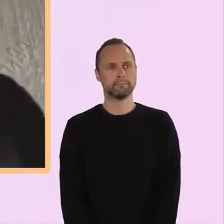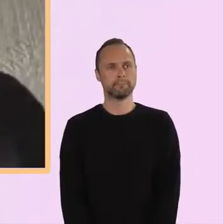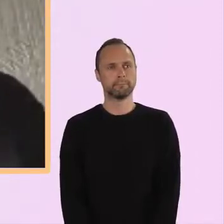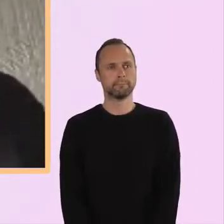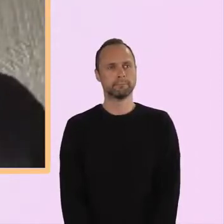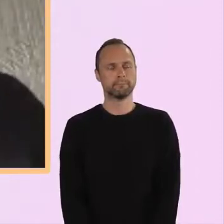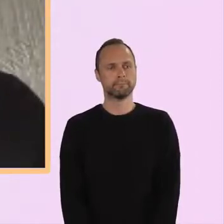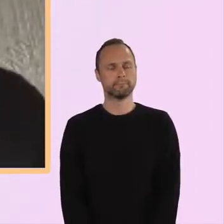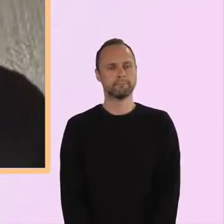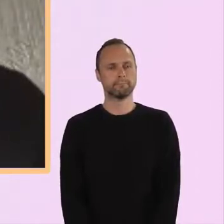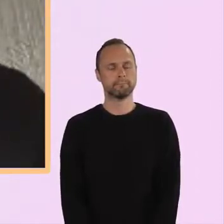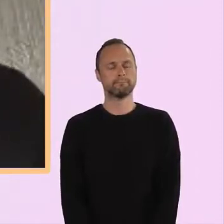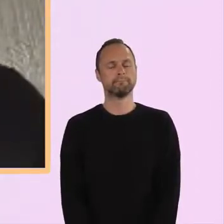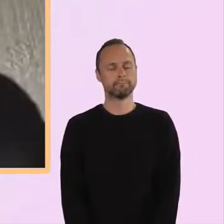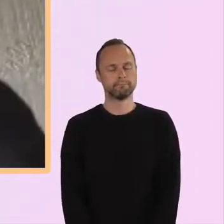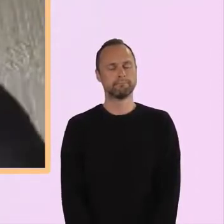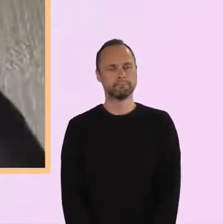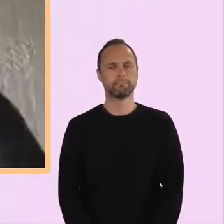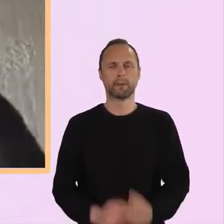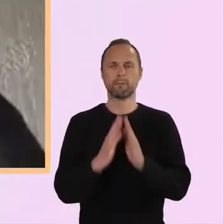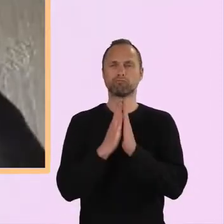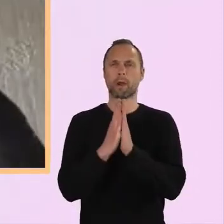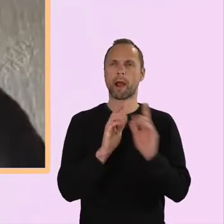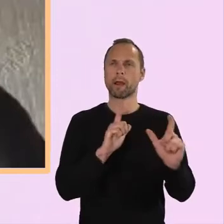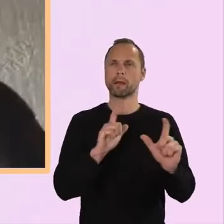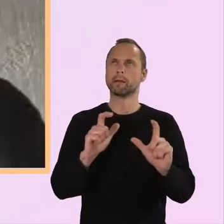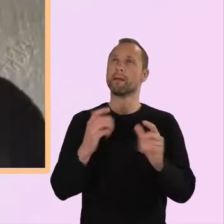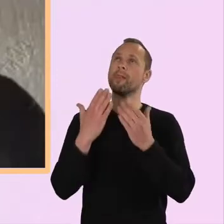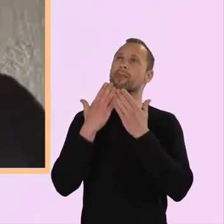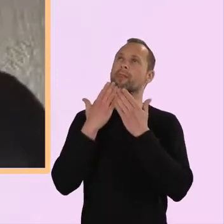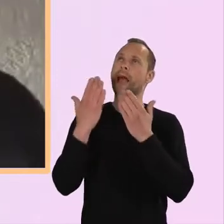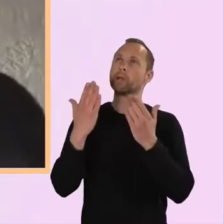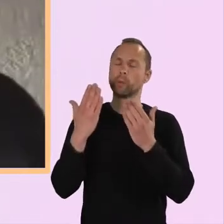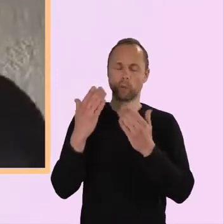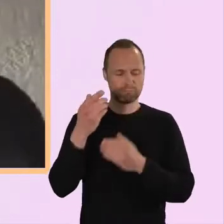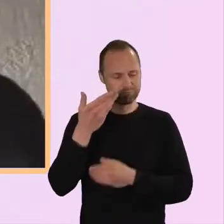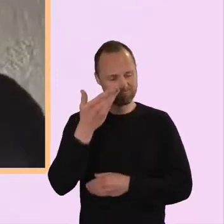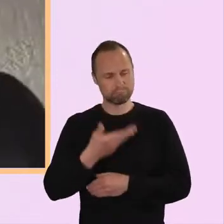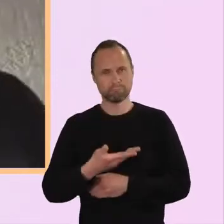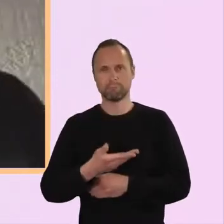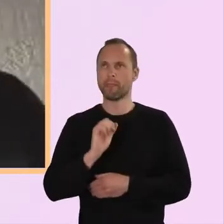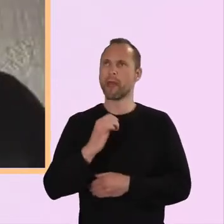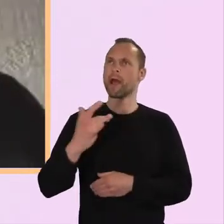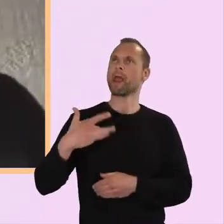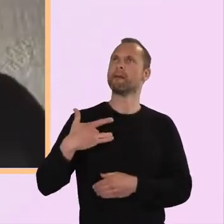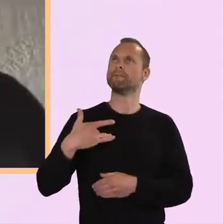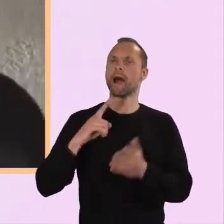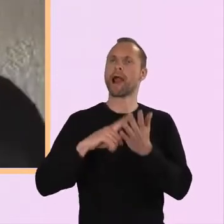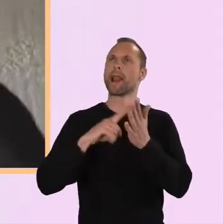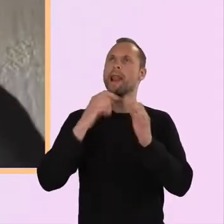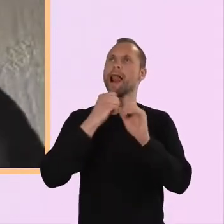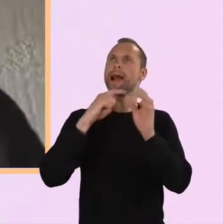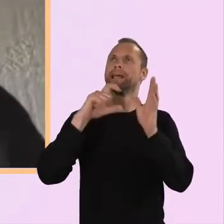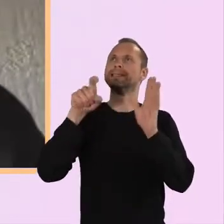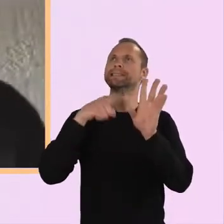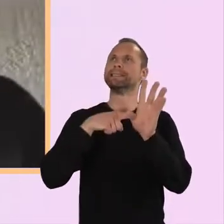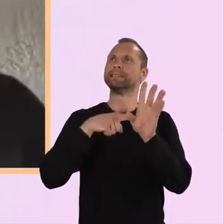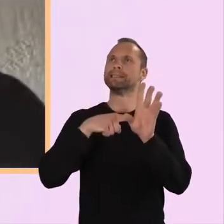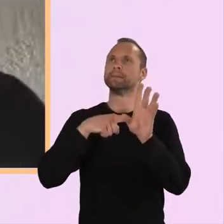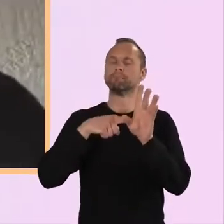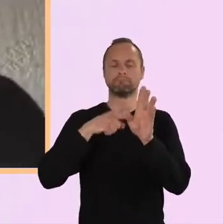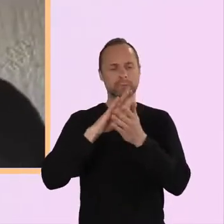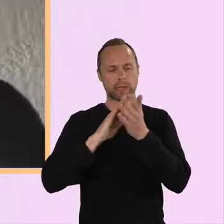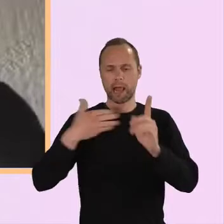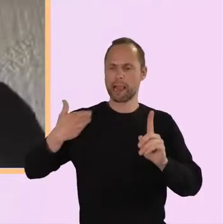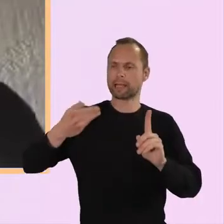We give you thanks for these lives' legacies. Yes, for